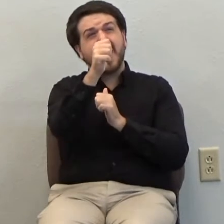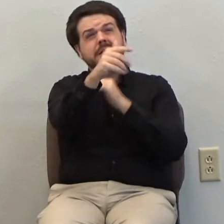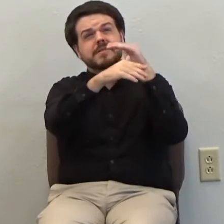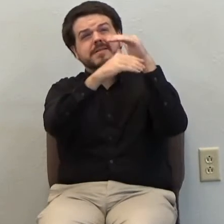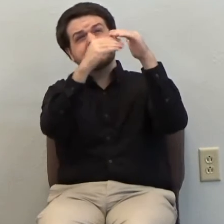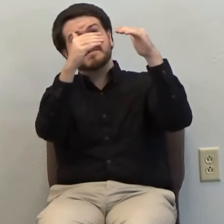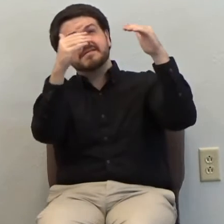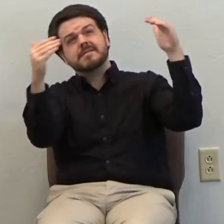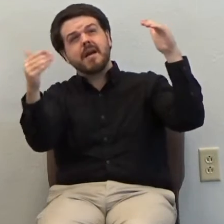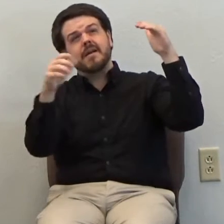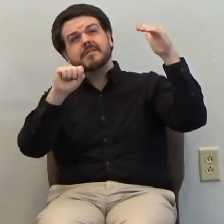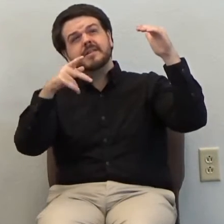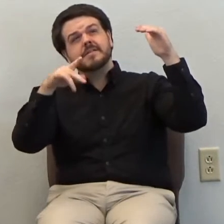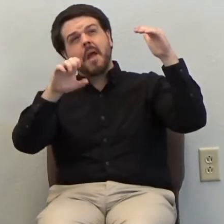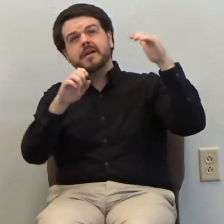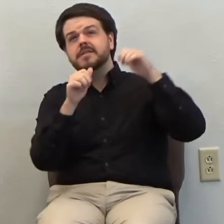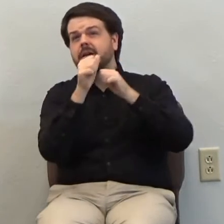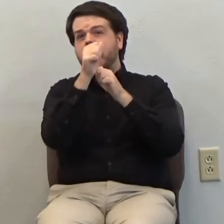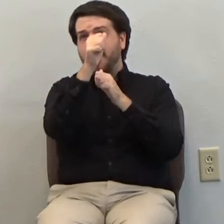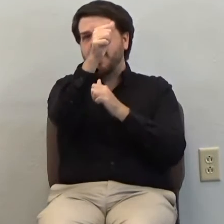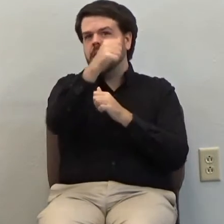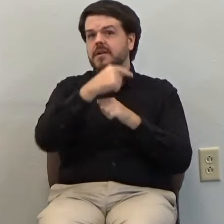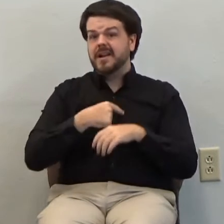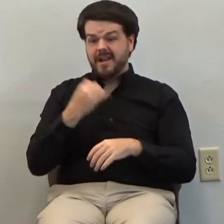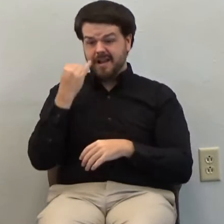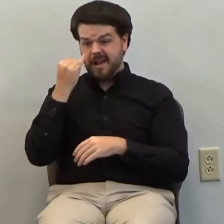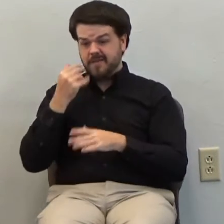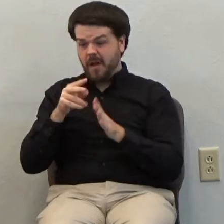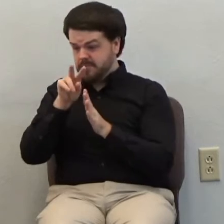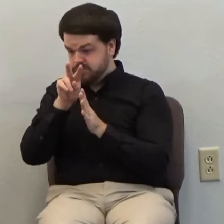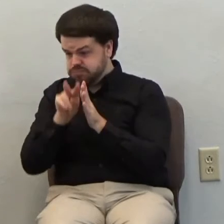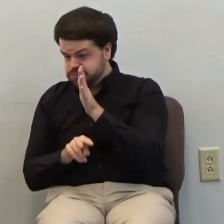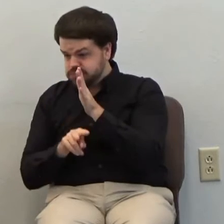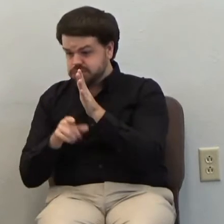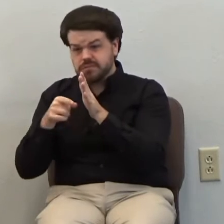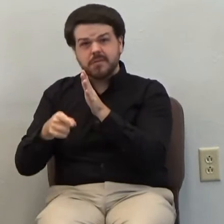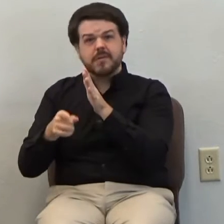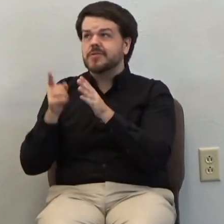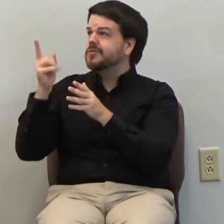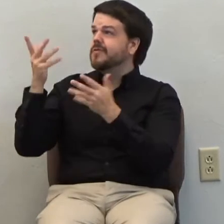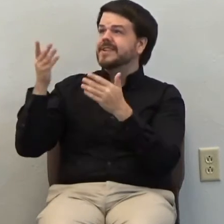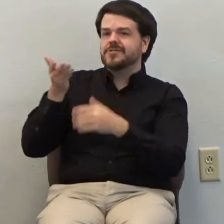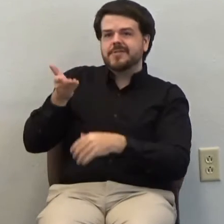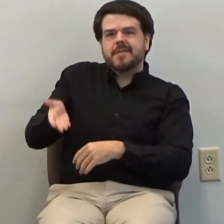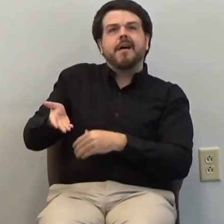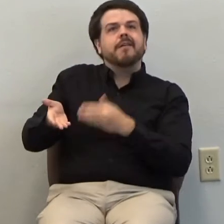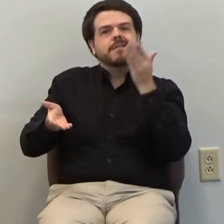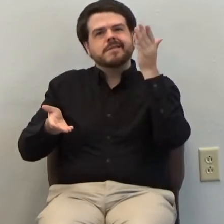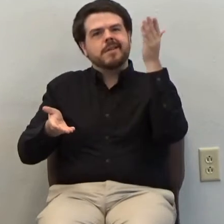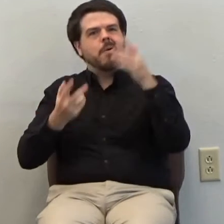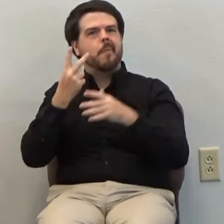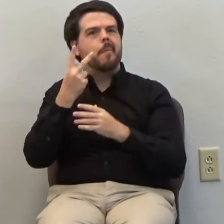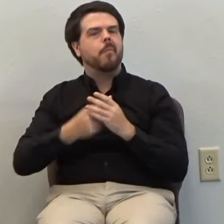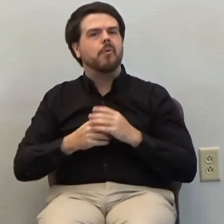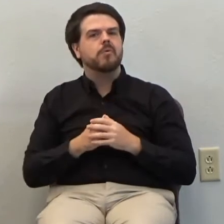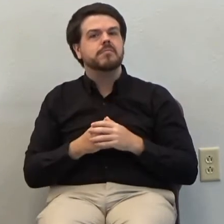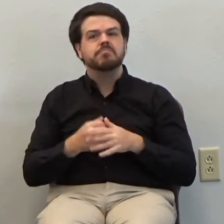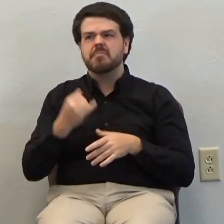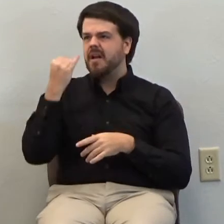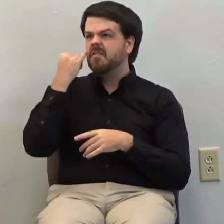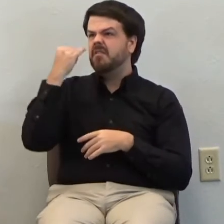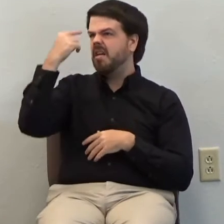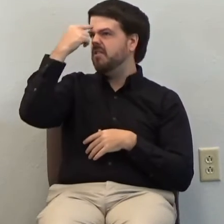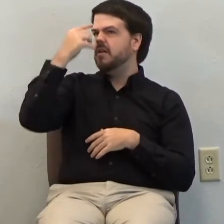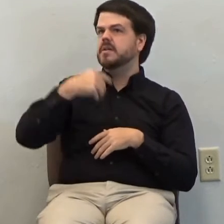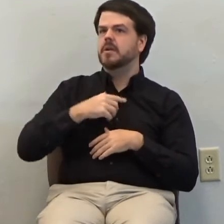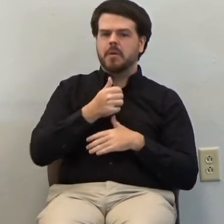If I make my bed in the abode of death, you are there. If I say, surely the